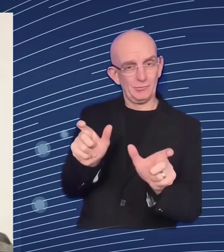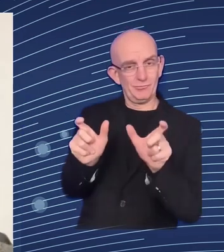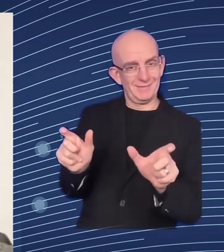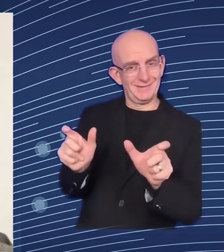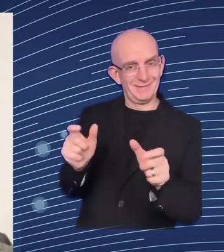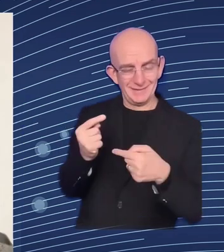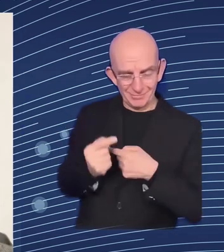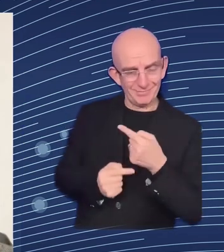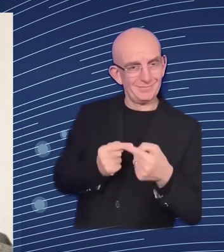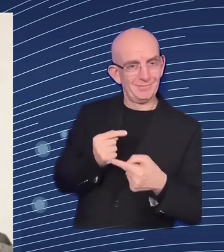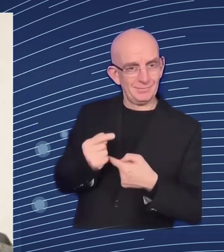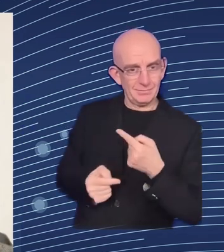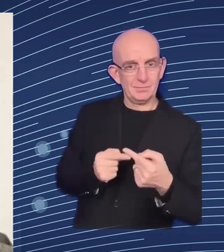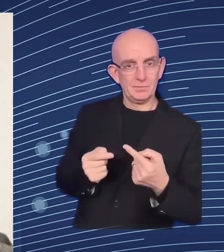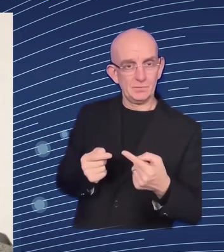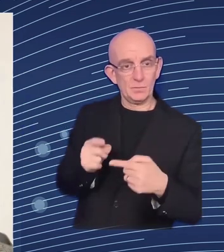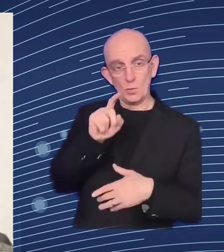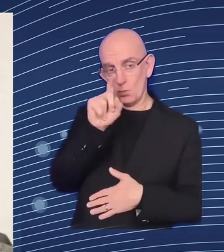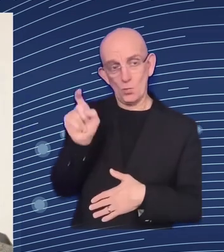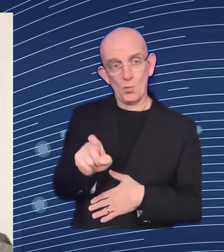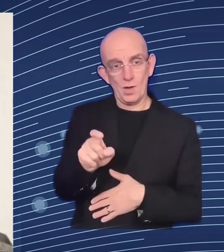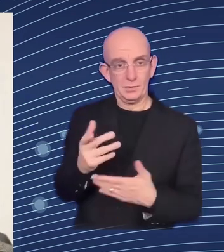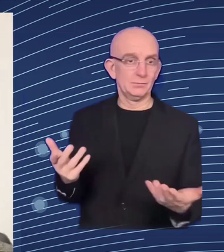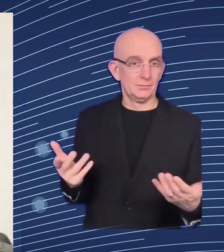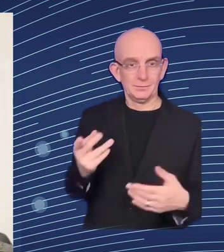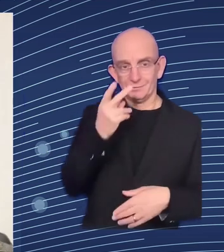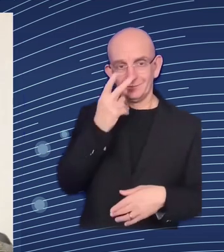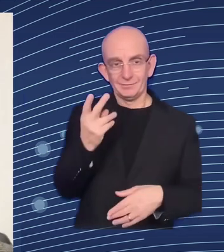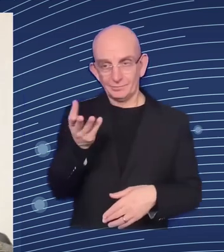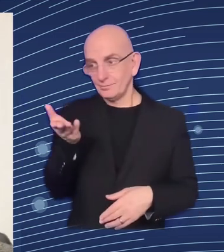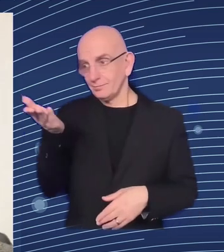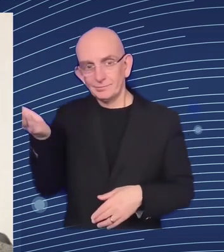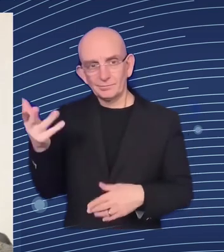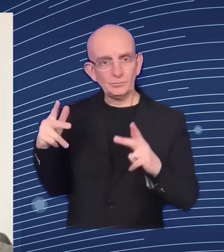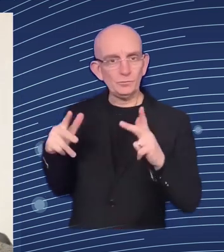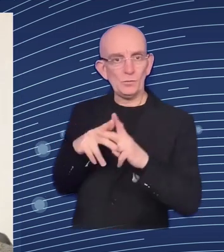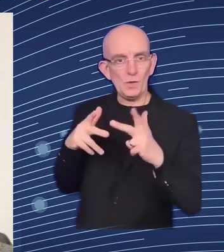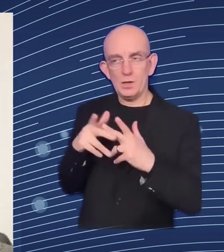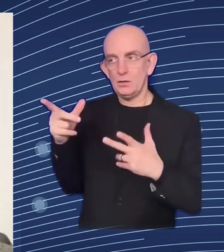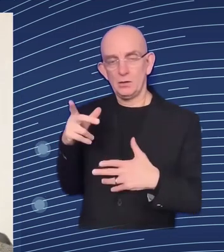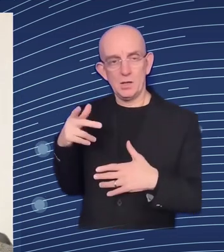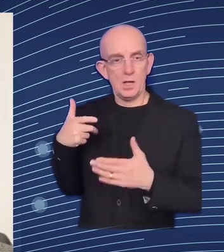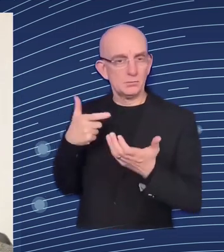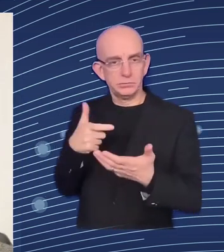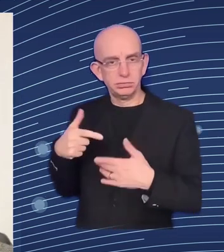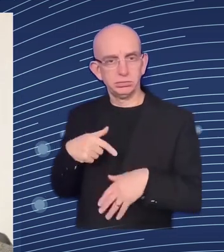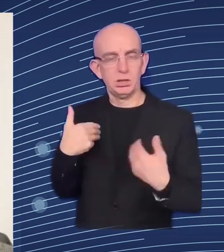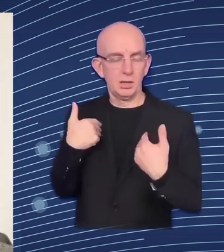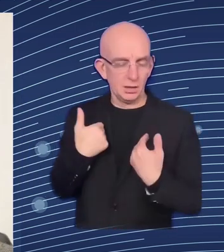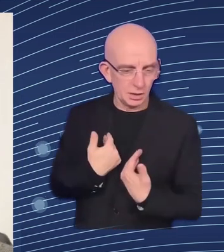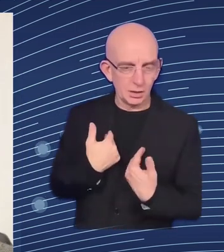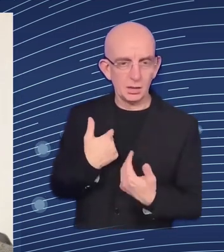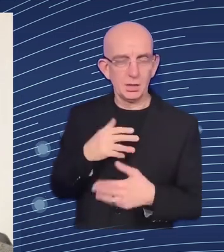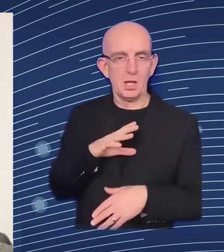a war fatigue and when you are an open society a free society and ukraine is a free society